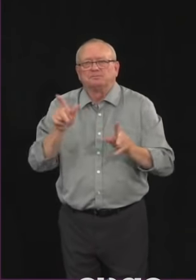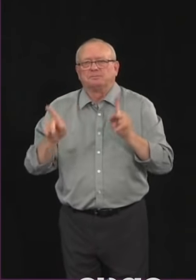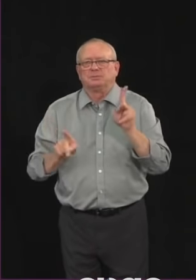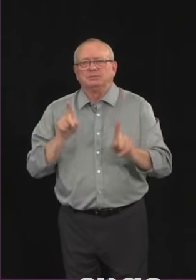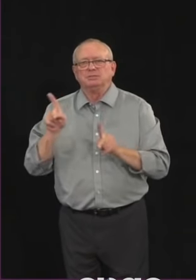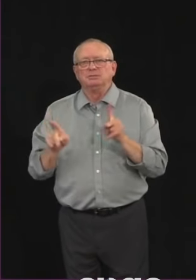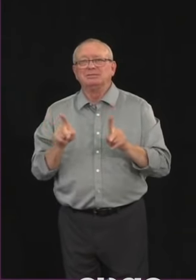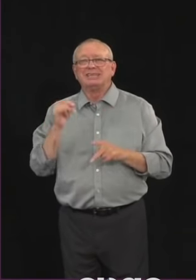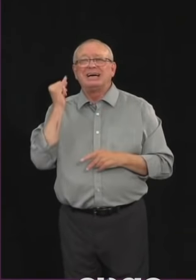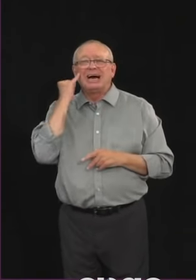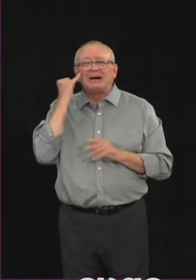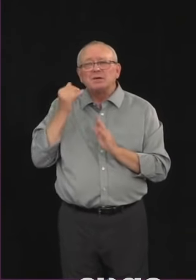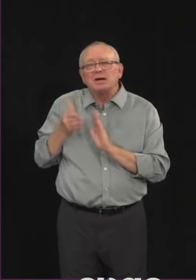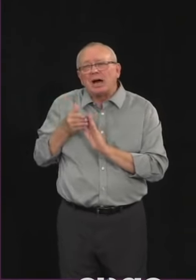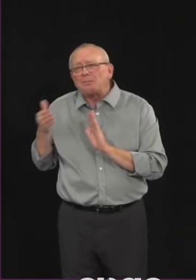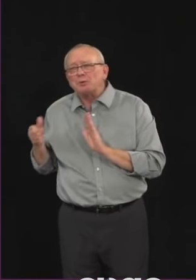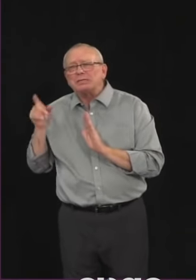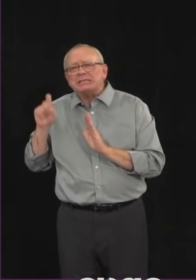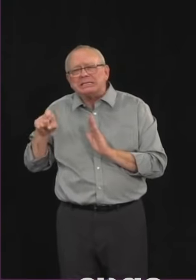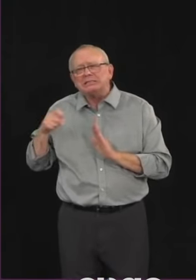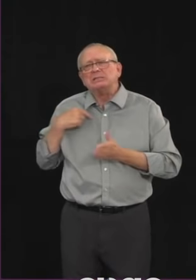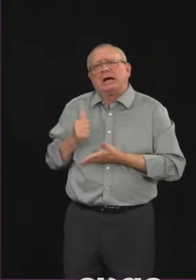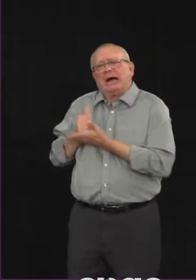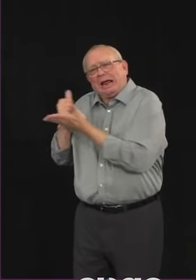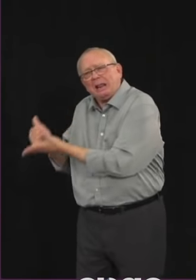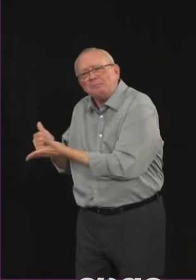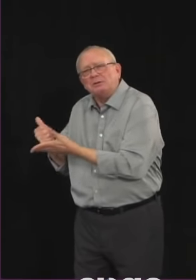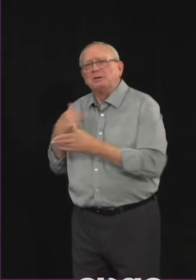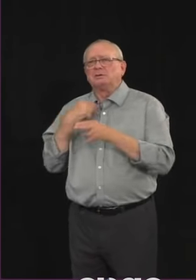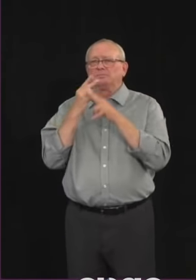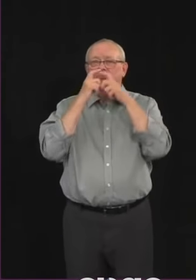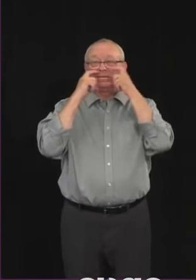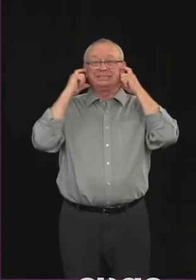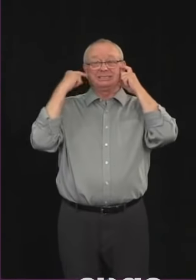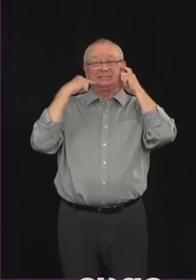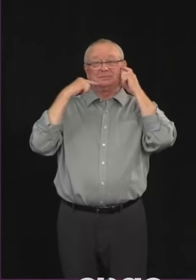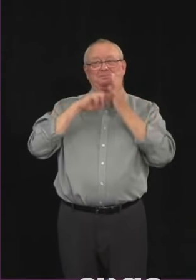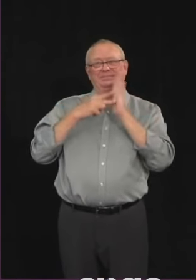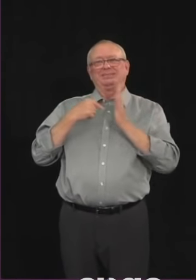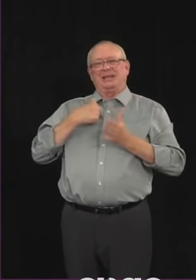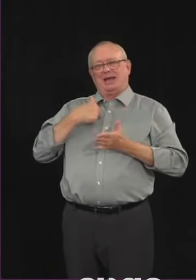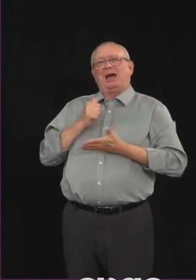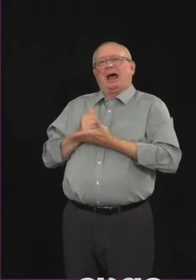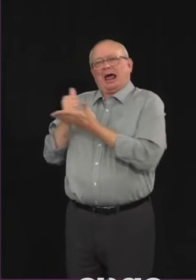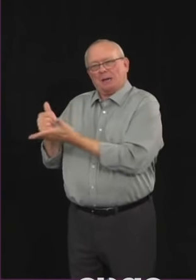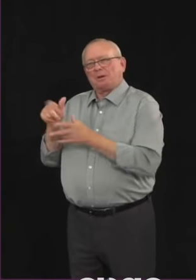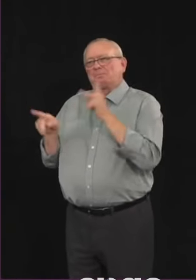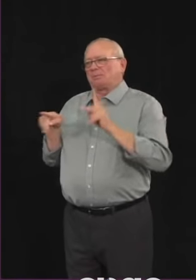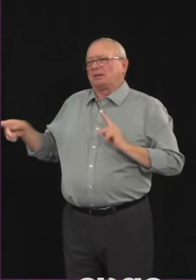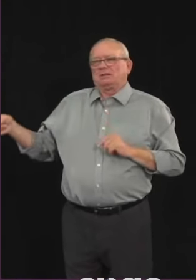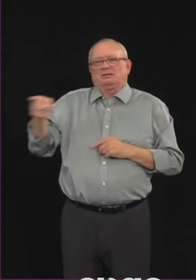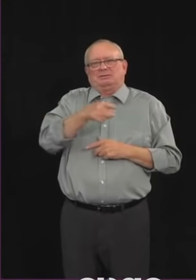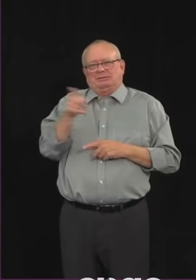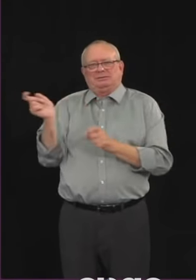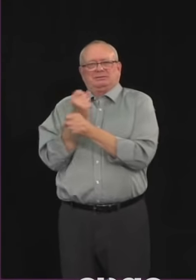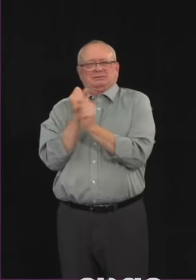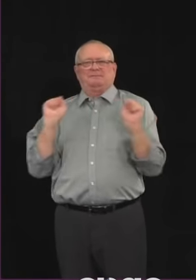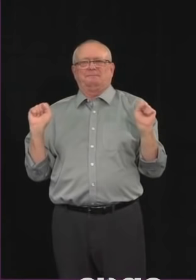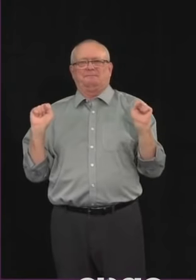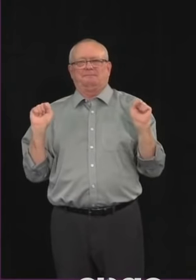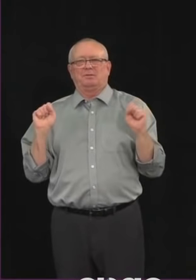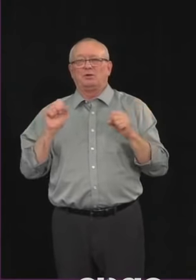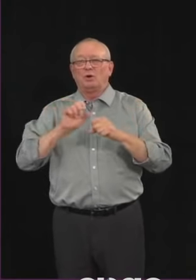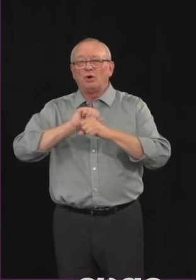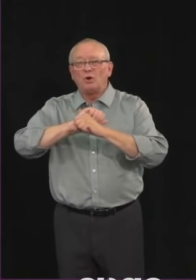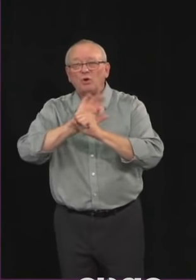COVID-19. Just like Albertans supported each other through floods and fires in the past. Of course, masks are only